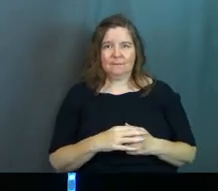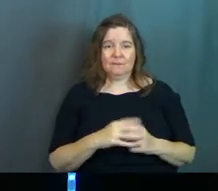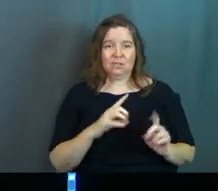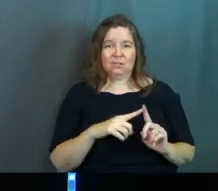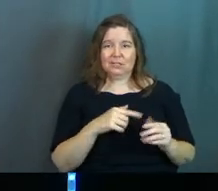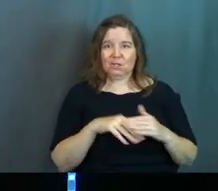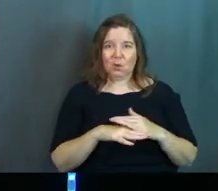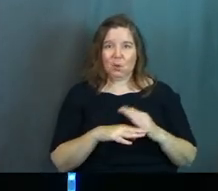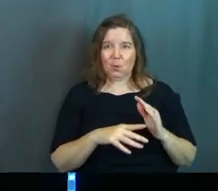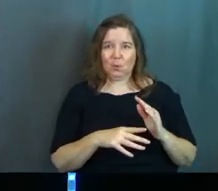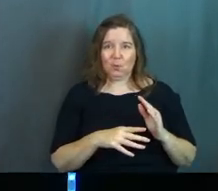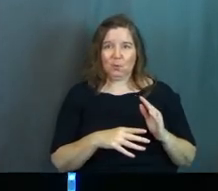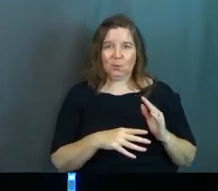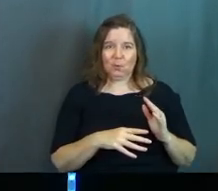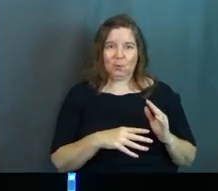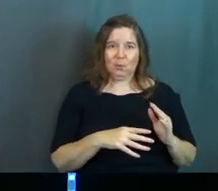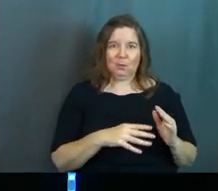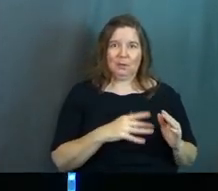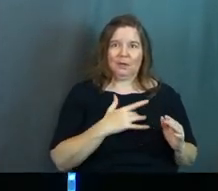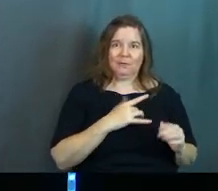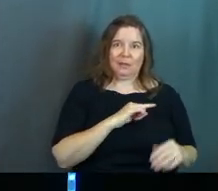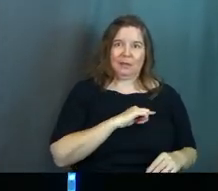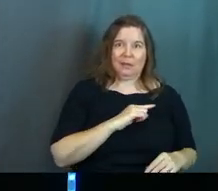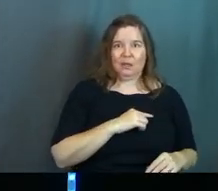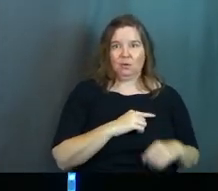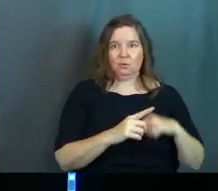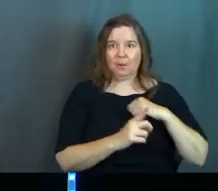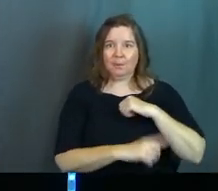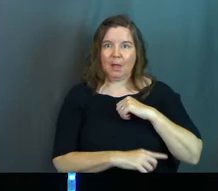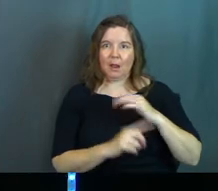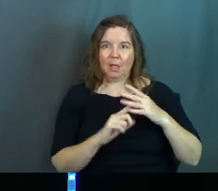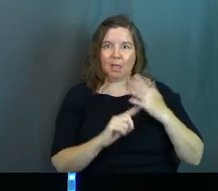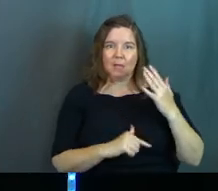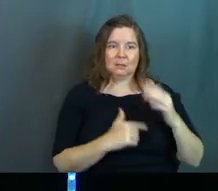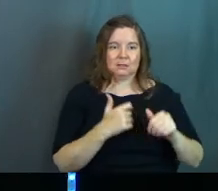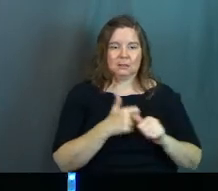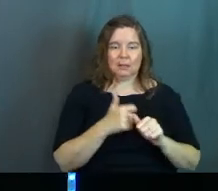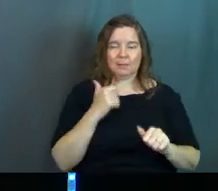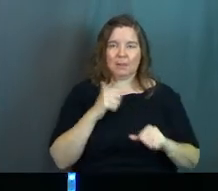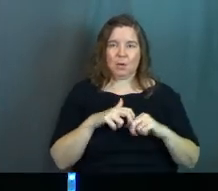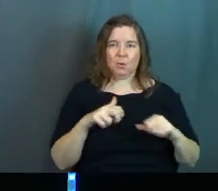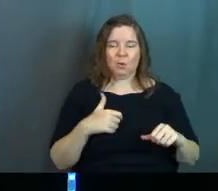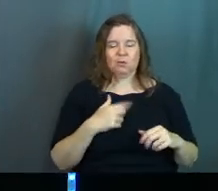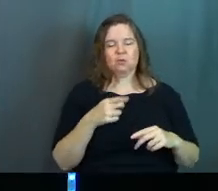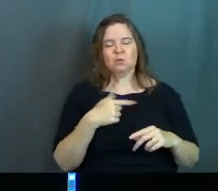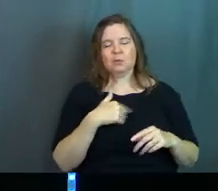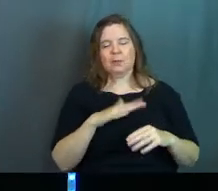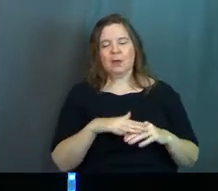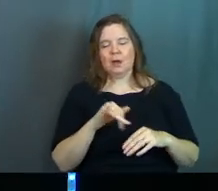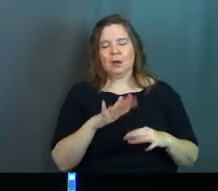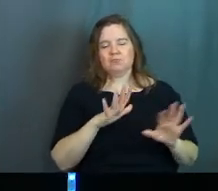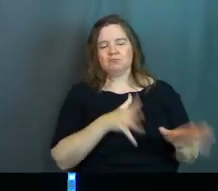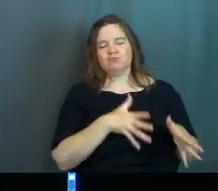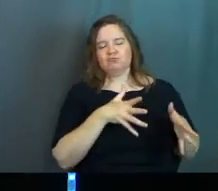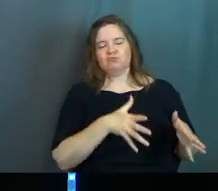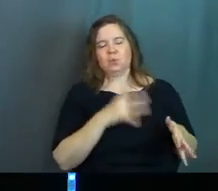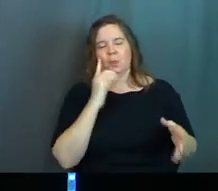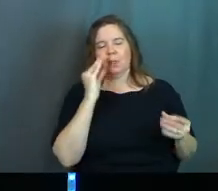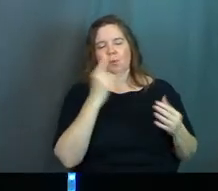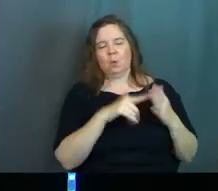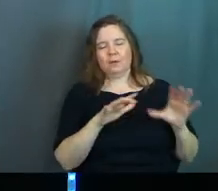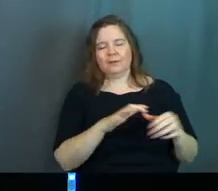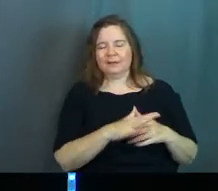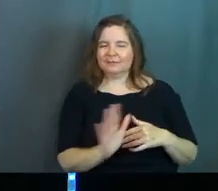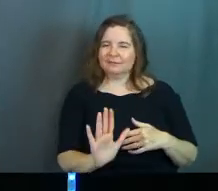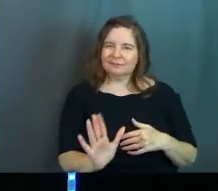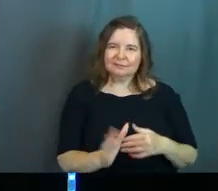She didn't go into the penalty box. She didn't go into purgatory. She didn't sit in the back row of the church and say, just, you just be on ice for a while. You think about